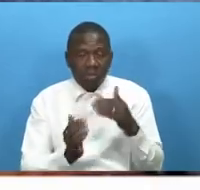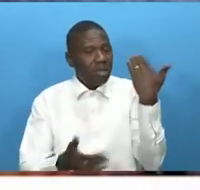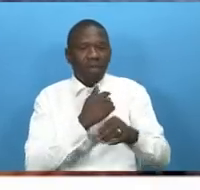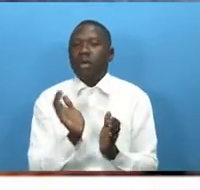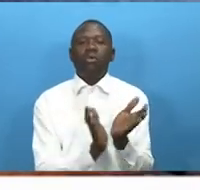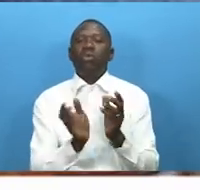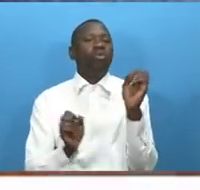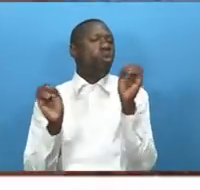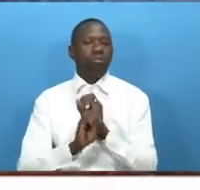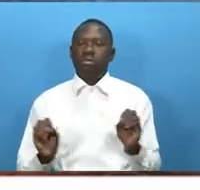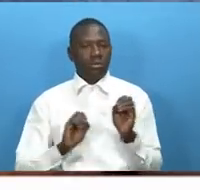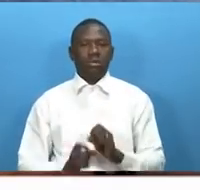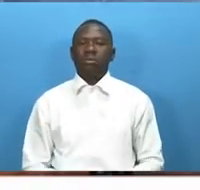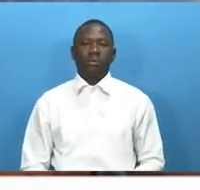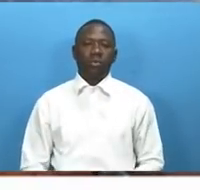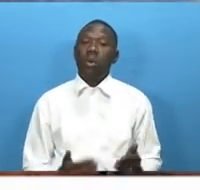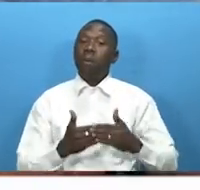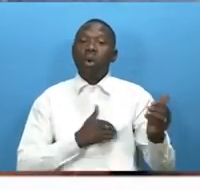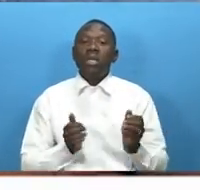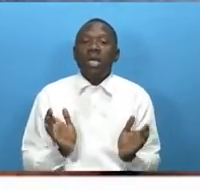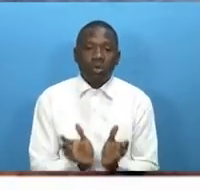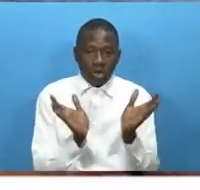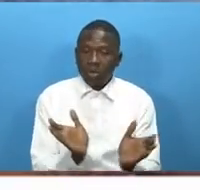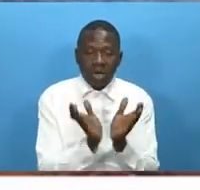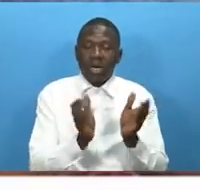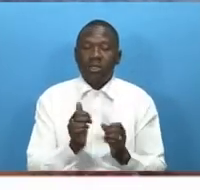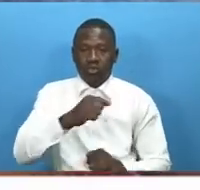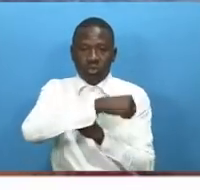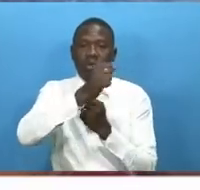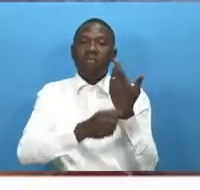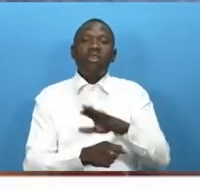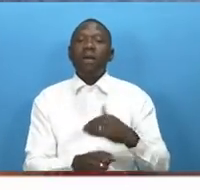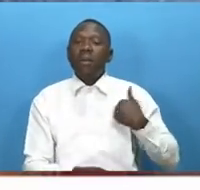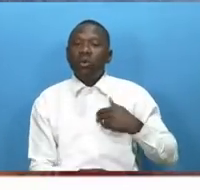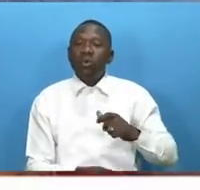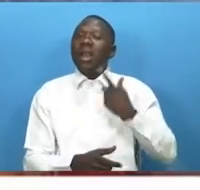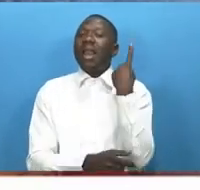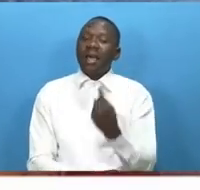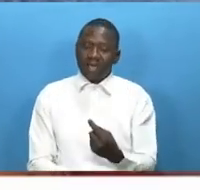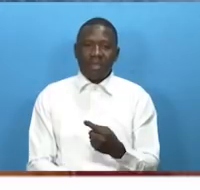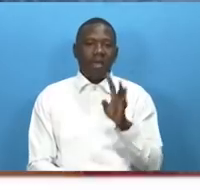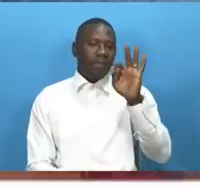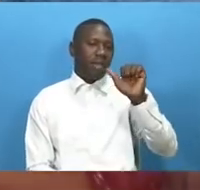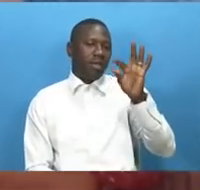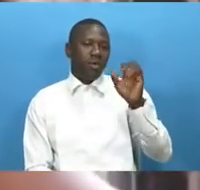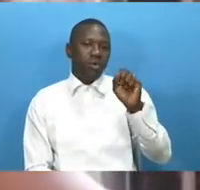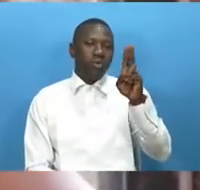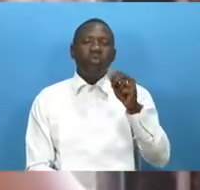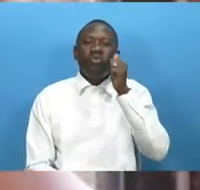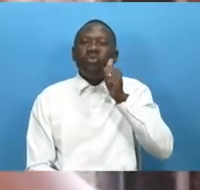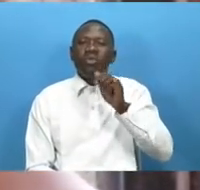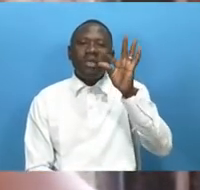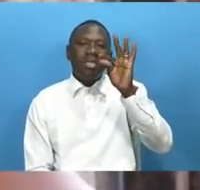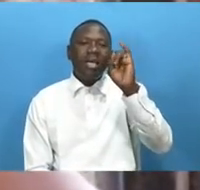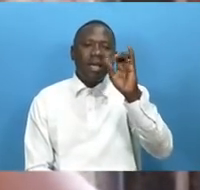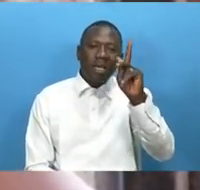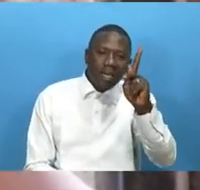with much encouragement and support from fans fatu is the first gambian tiktoker to hit a million followers when i